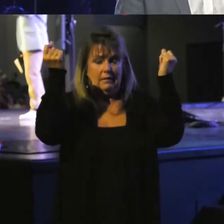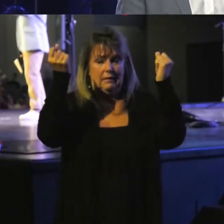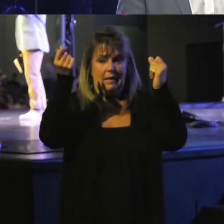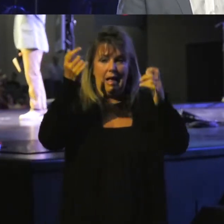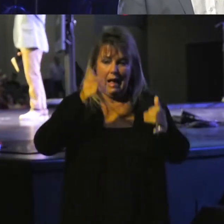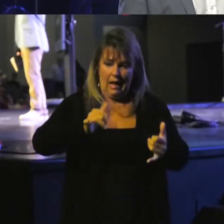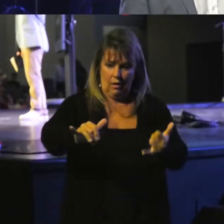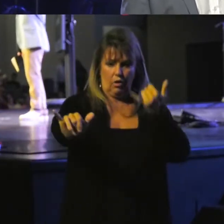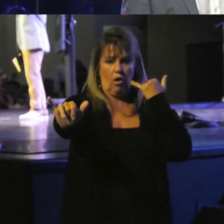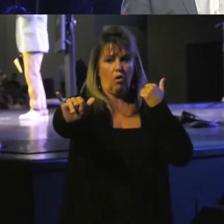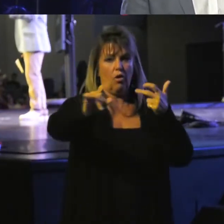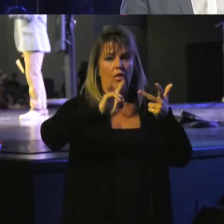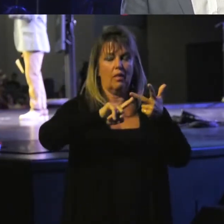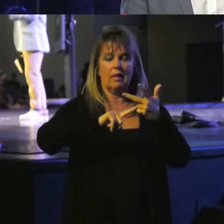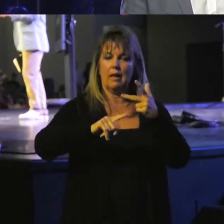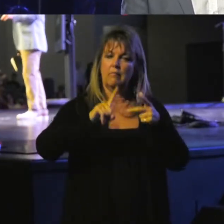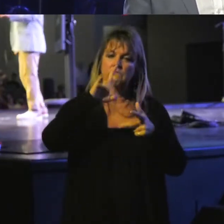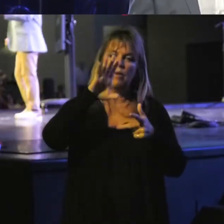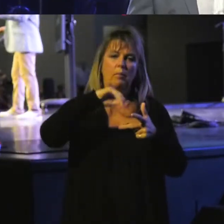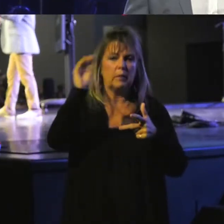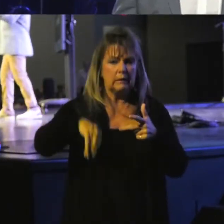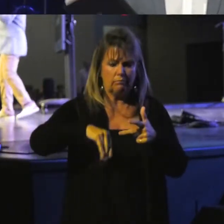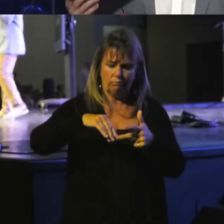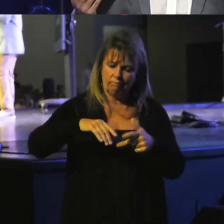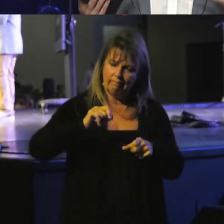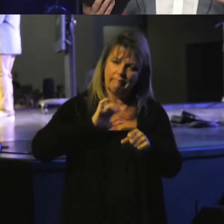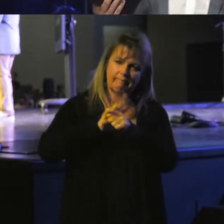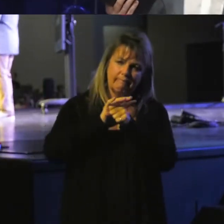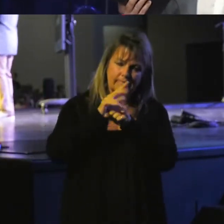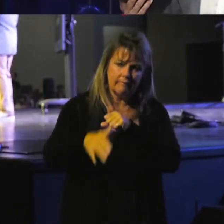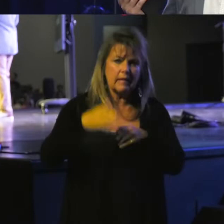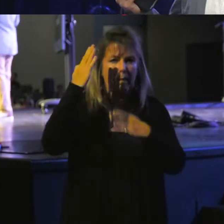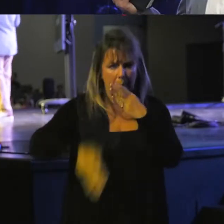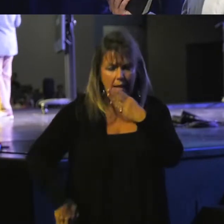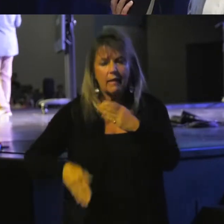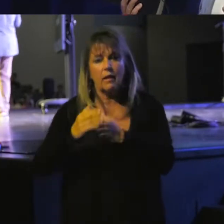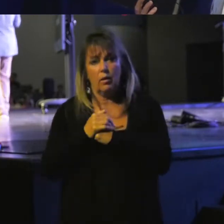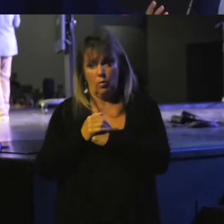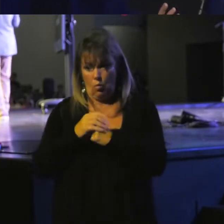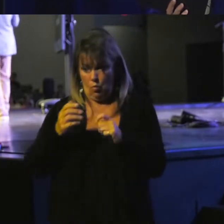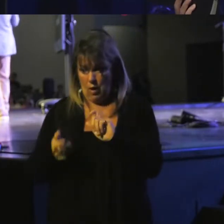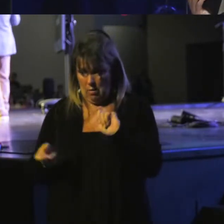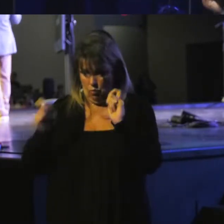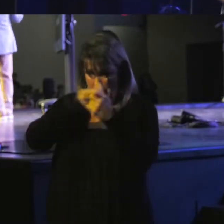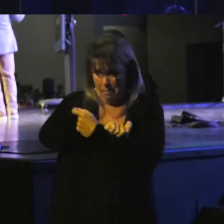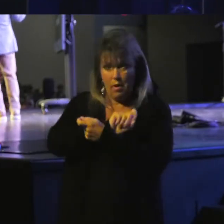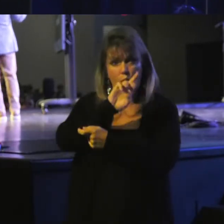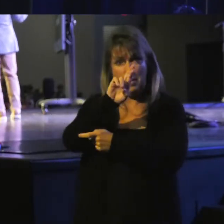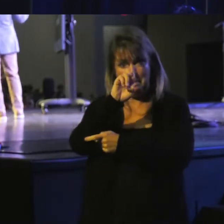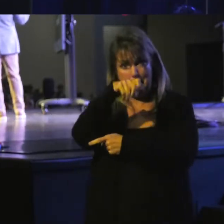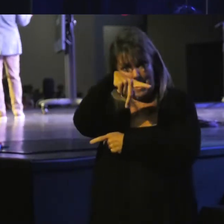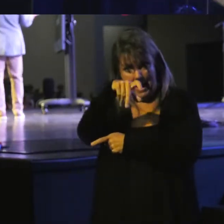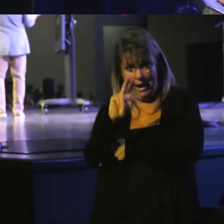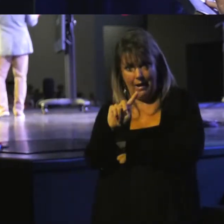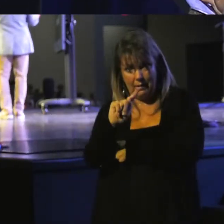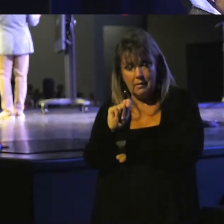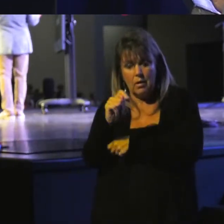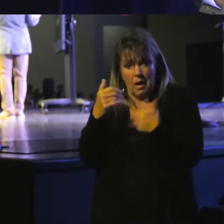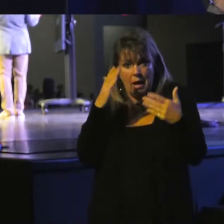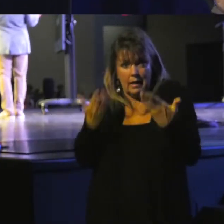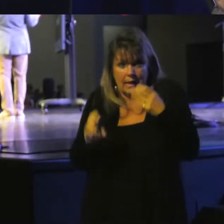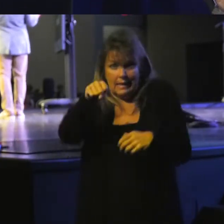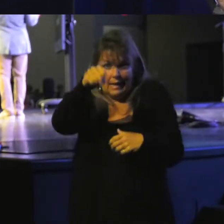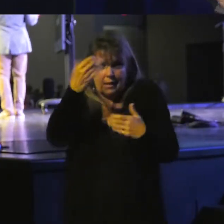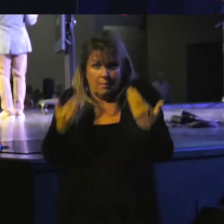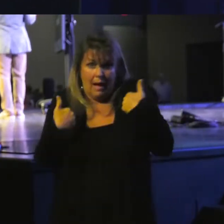eternally, and completely. So that when we turn from our sin and repent, granted, we may be dealing with the consequences